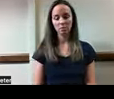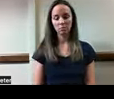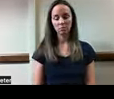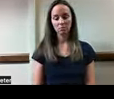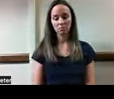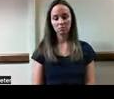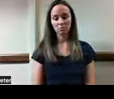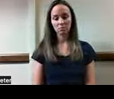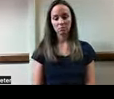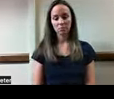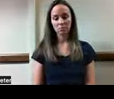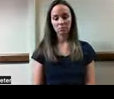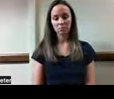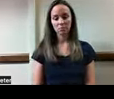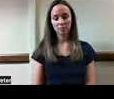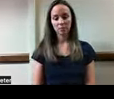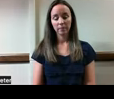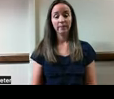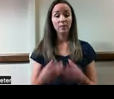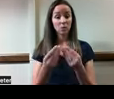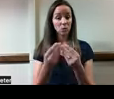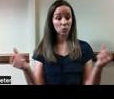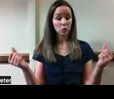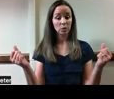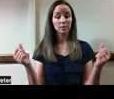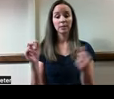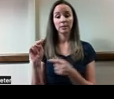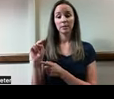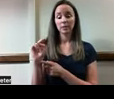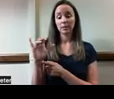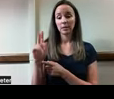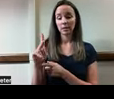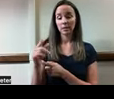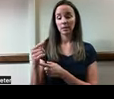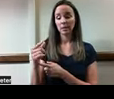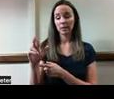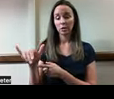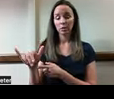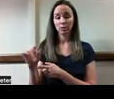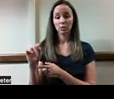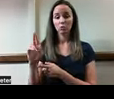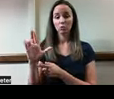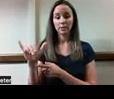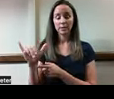The solutions that Nick Gehring and Tracy Miller and Catherine